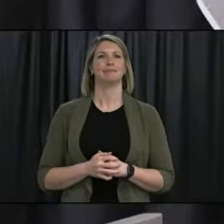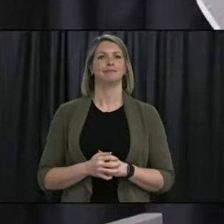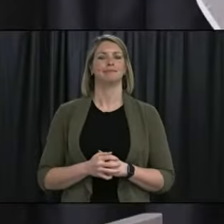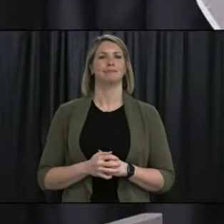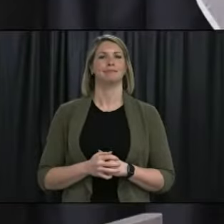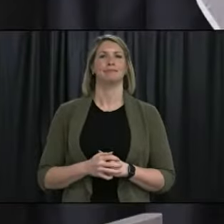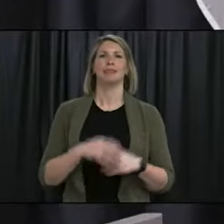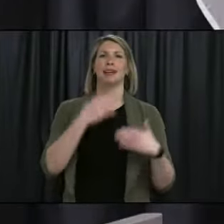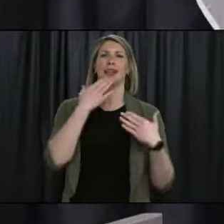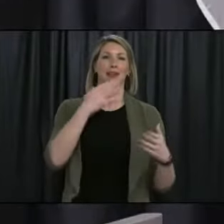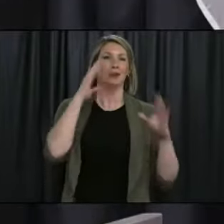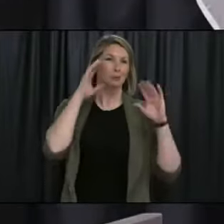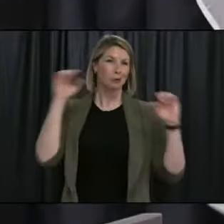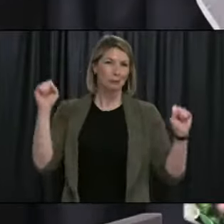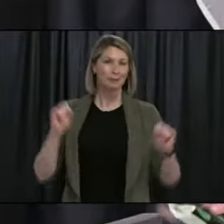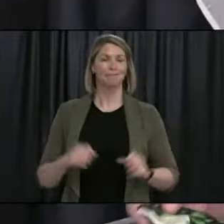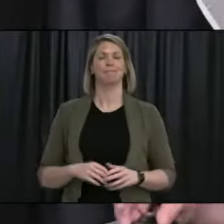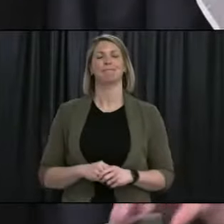Thank you, Premier.